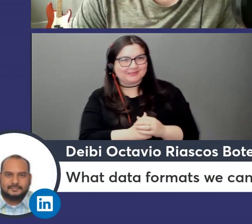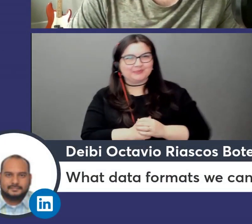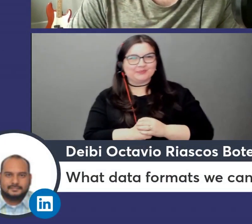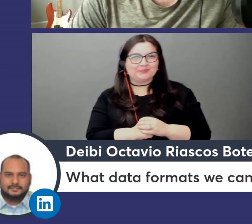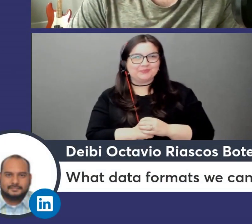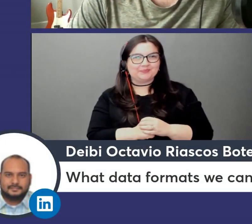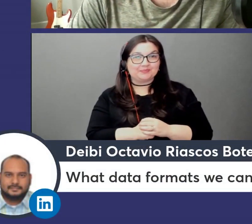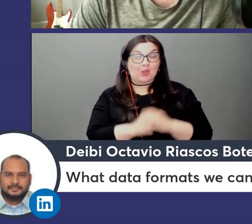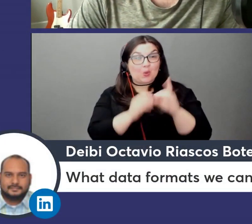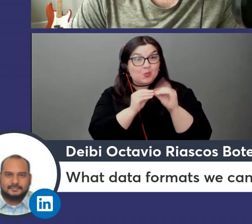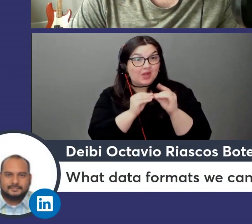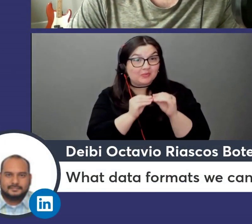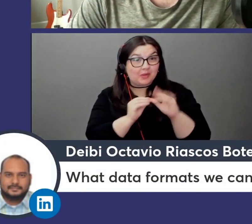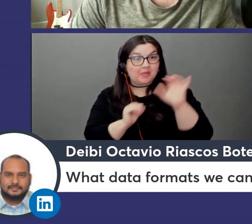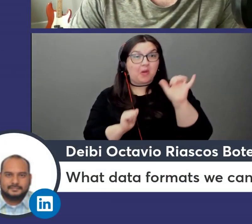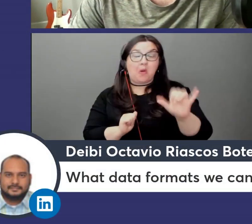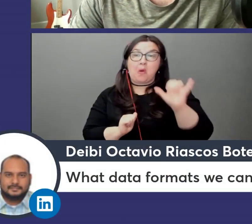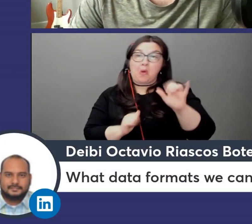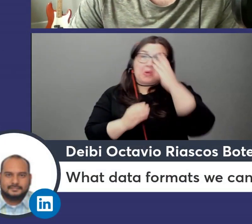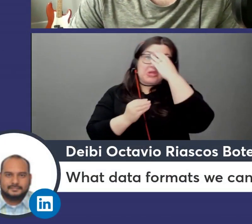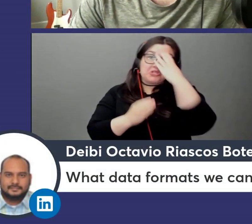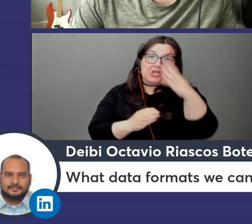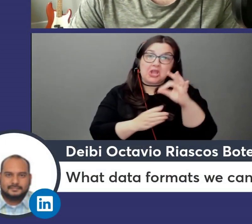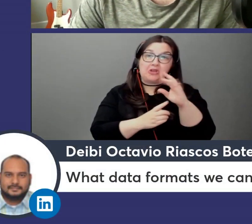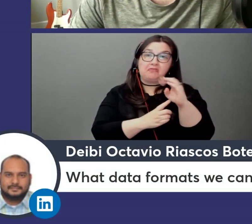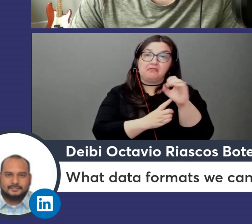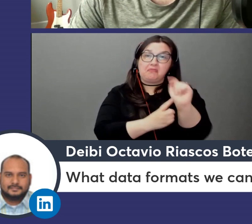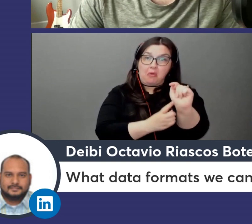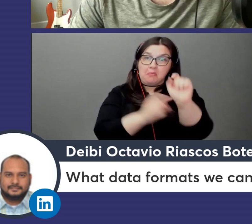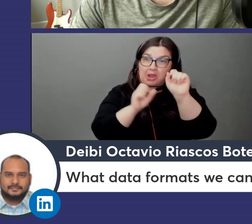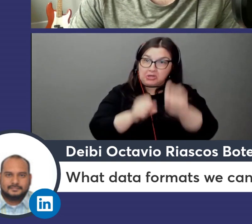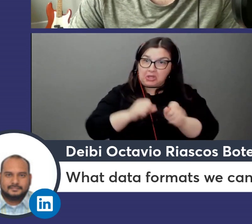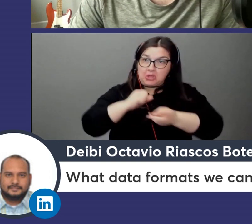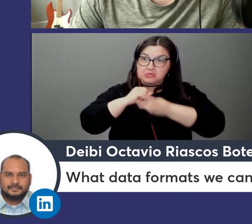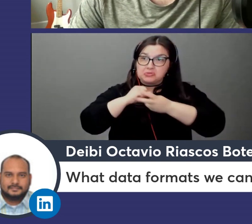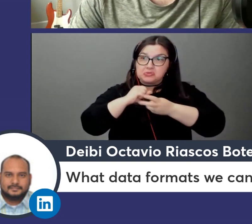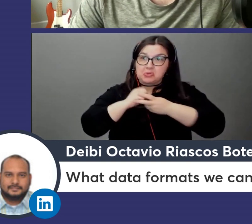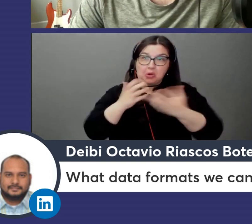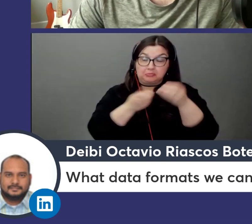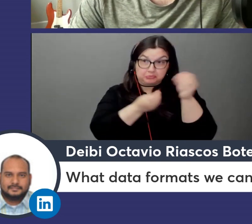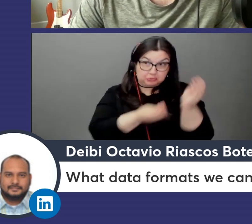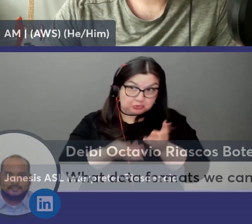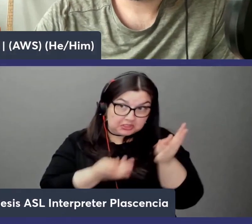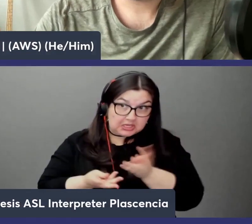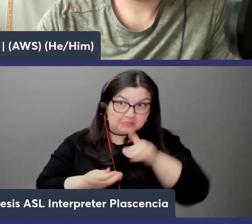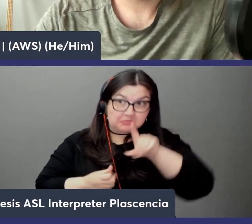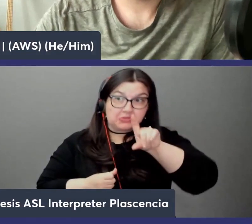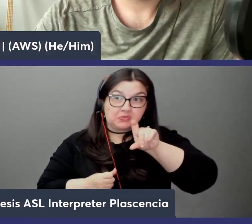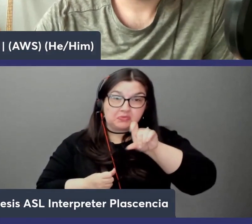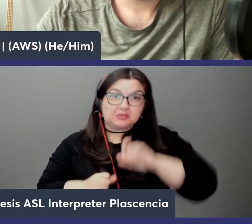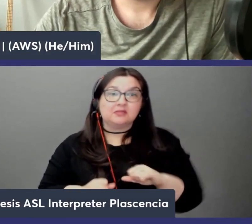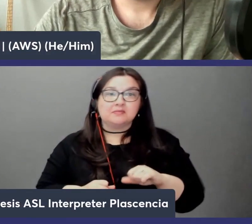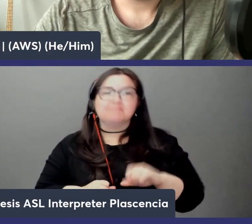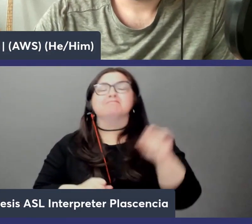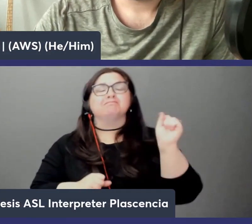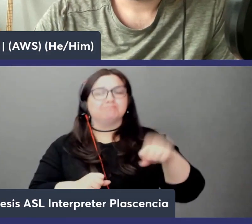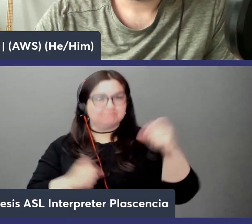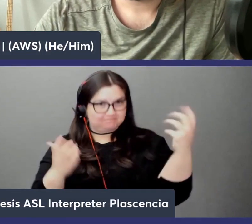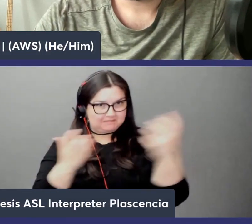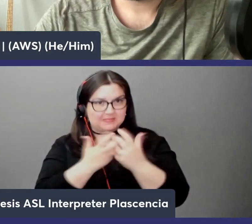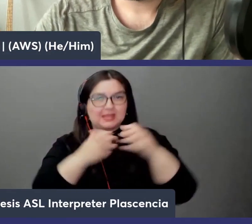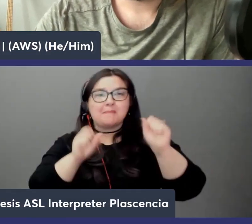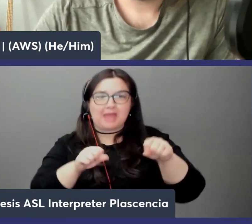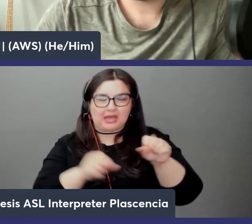wow what data formats can we store streams yeah so uh it is fully compatible with redis